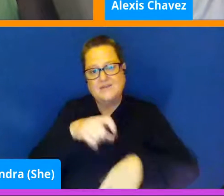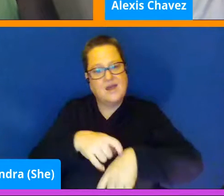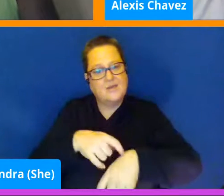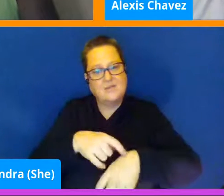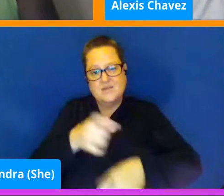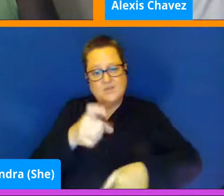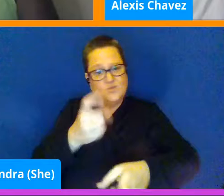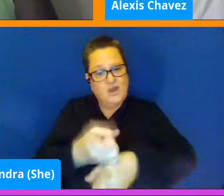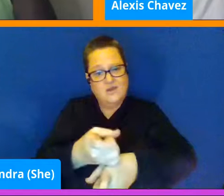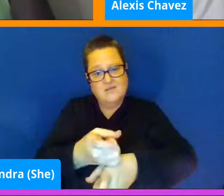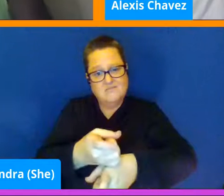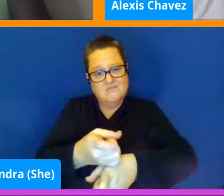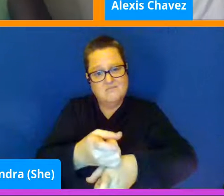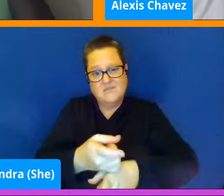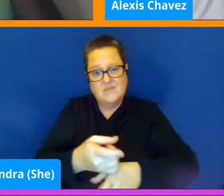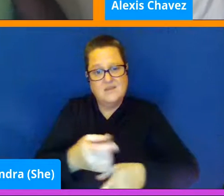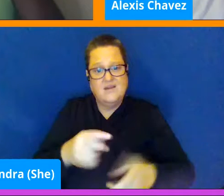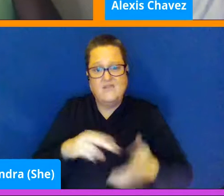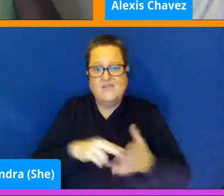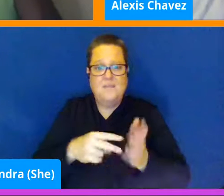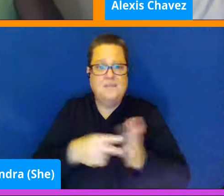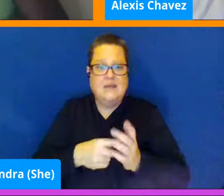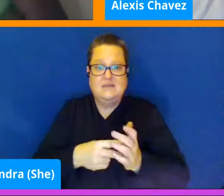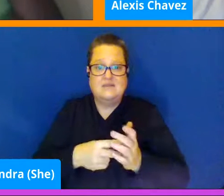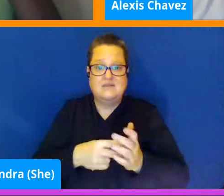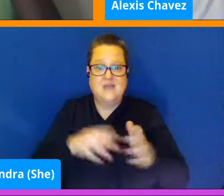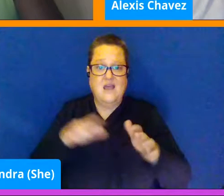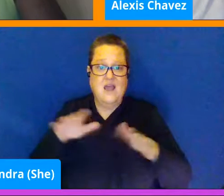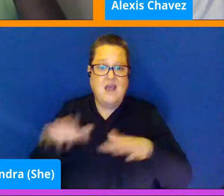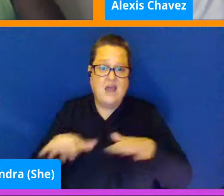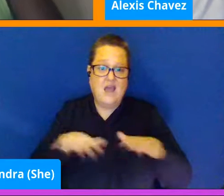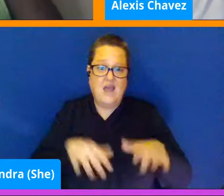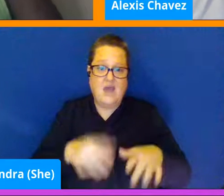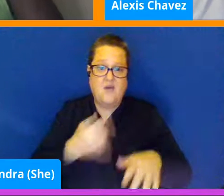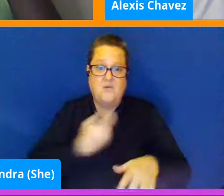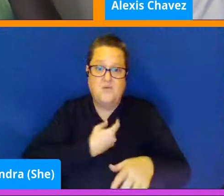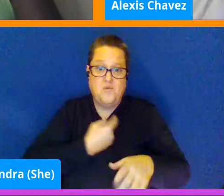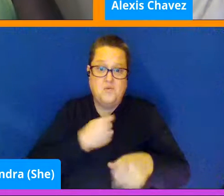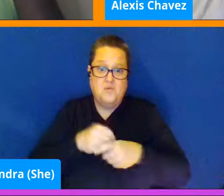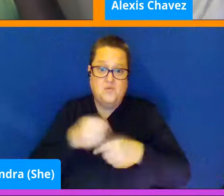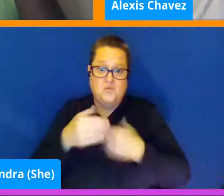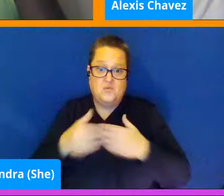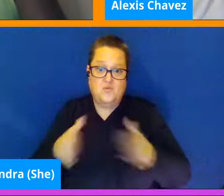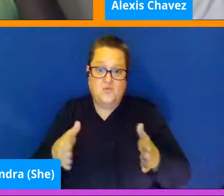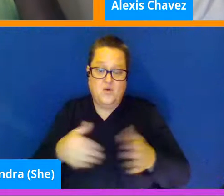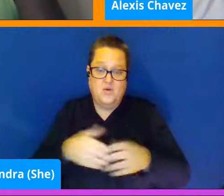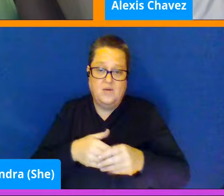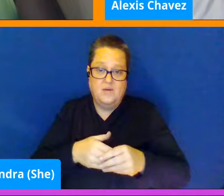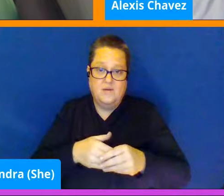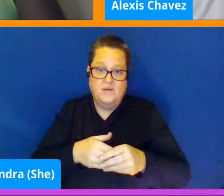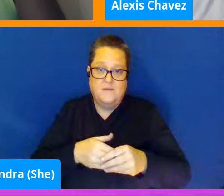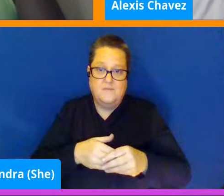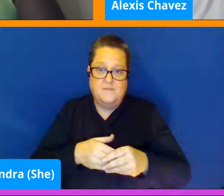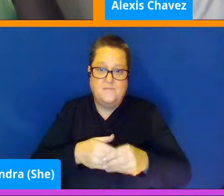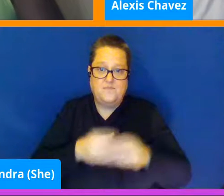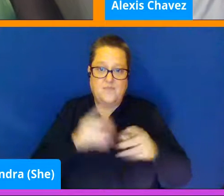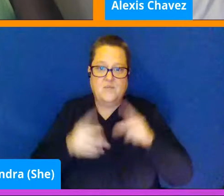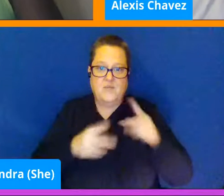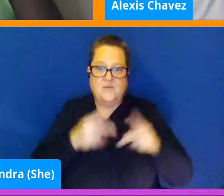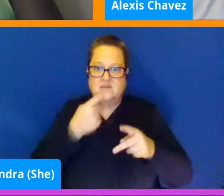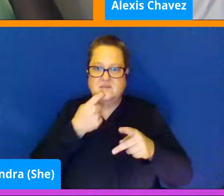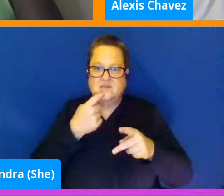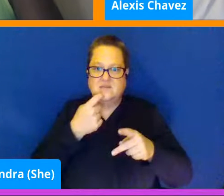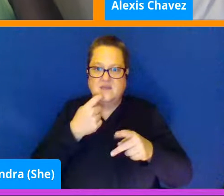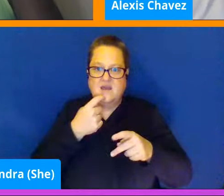means spending time in your room. You know, sometimes people don't feel if people spend too much time in their room, they say, well, it doesn't